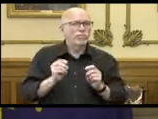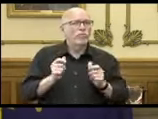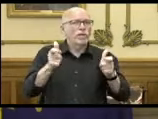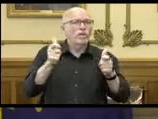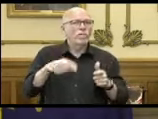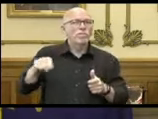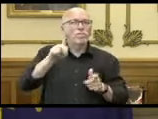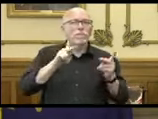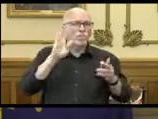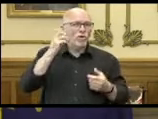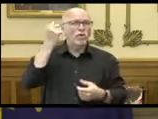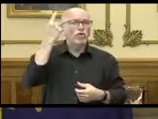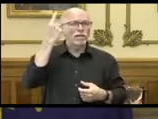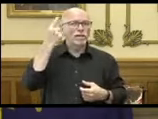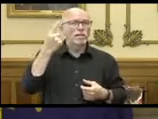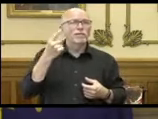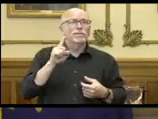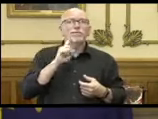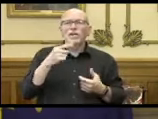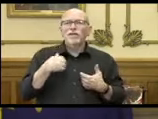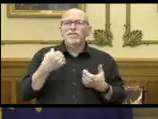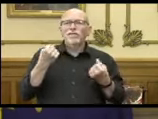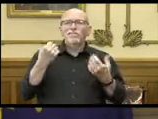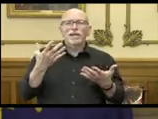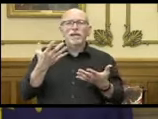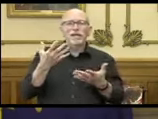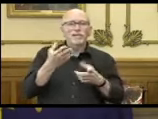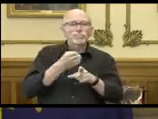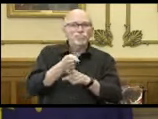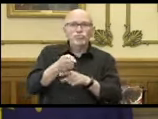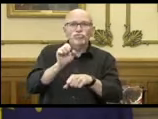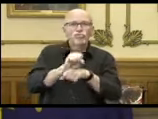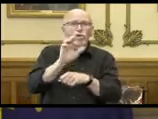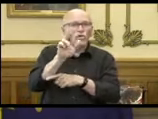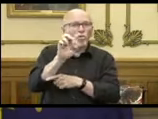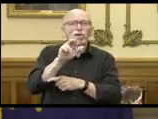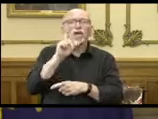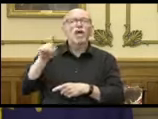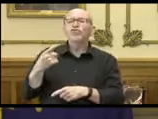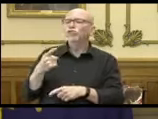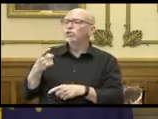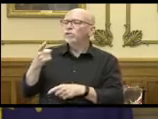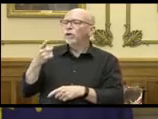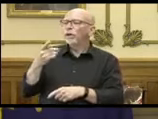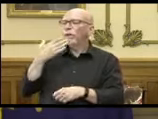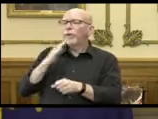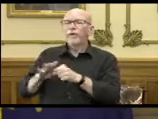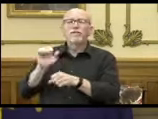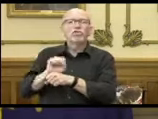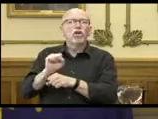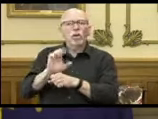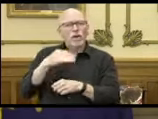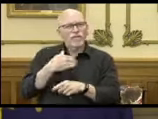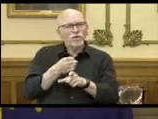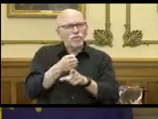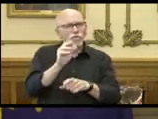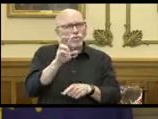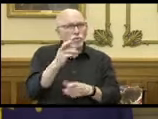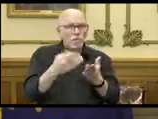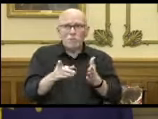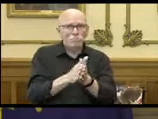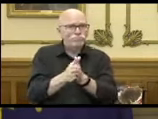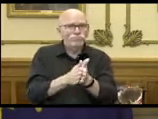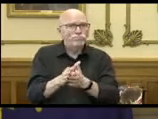understand that there are careers out there, not just jobs, but careers out there that we think you might be passionate about.